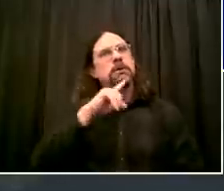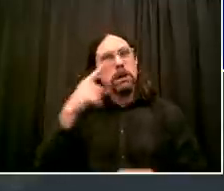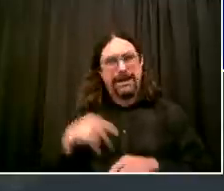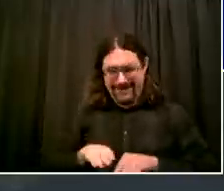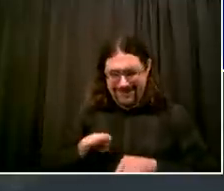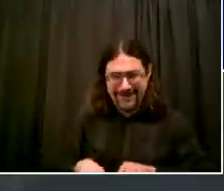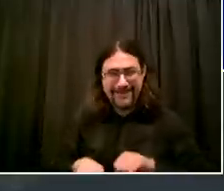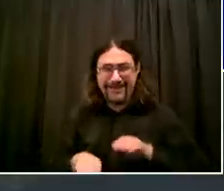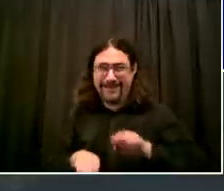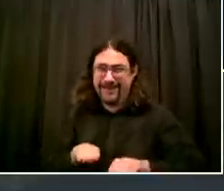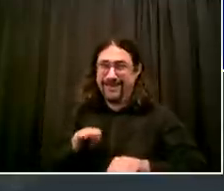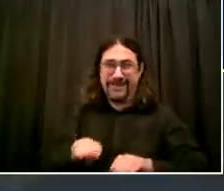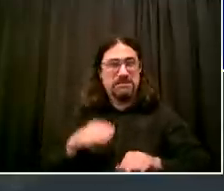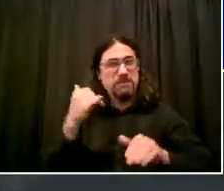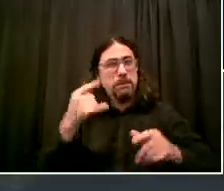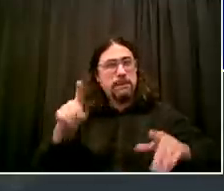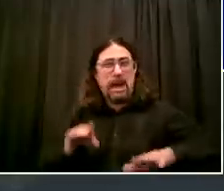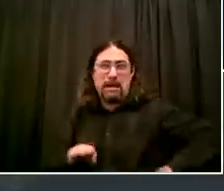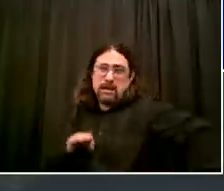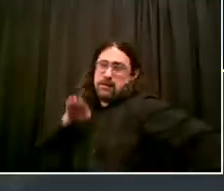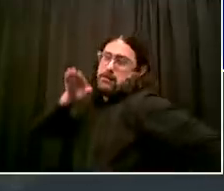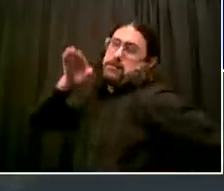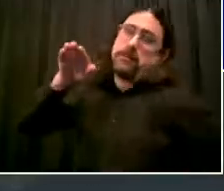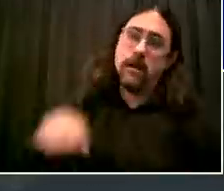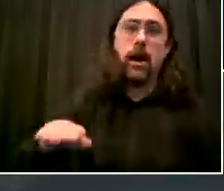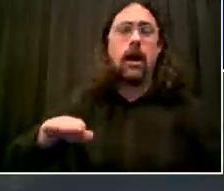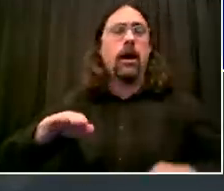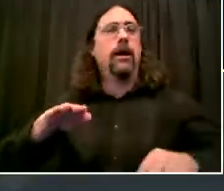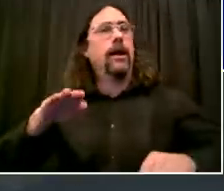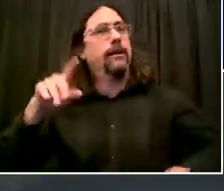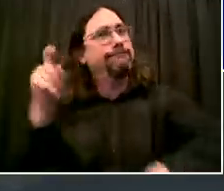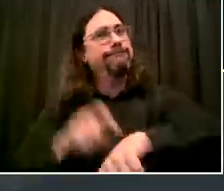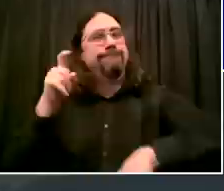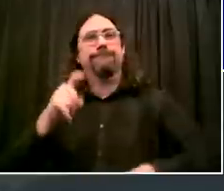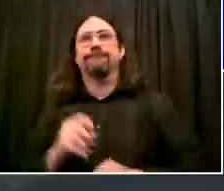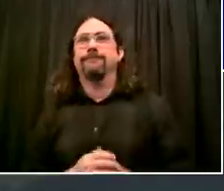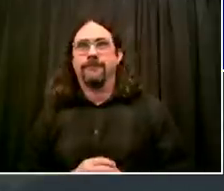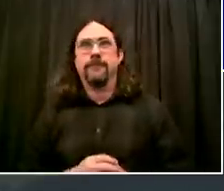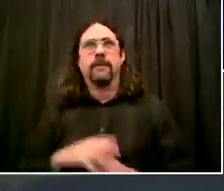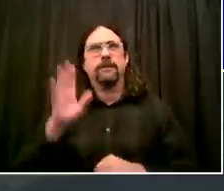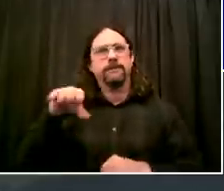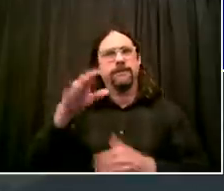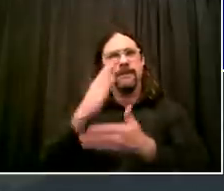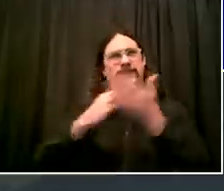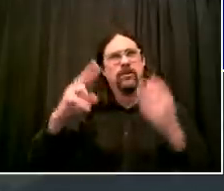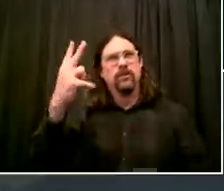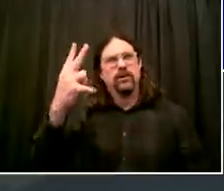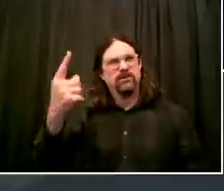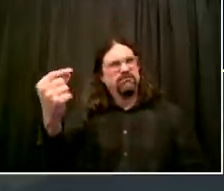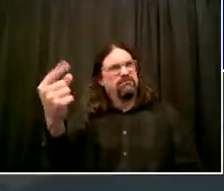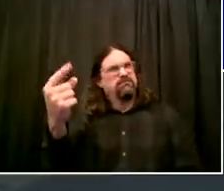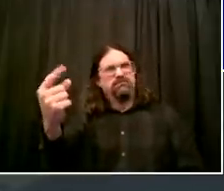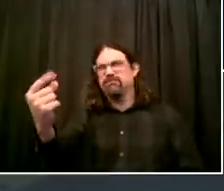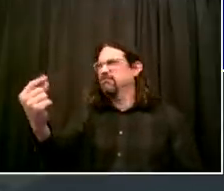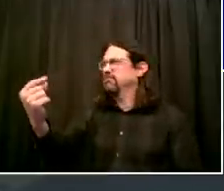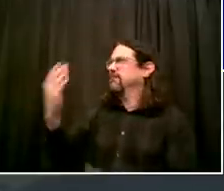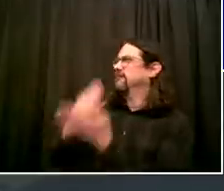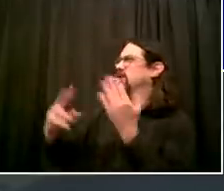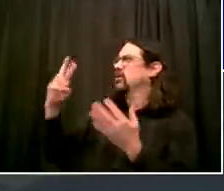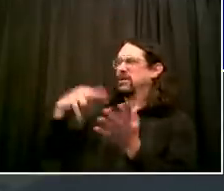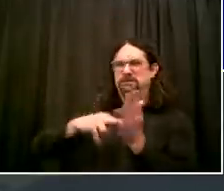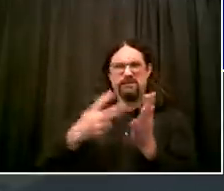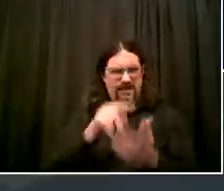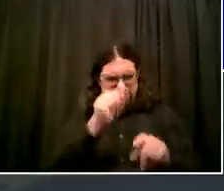single biggest piece of our economy. When you think about the 4.6 million